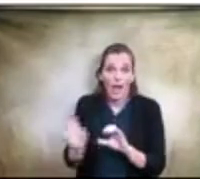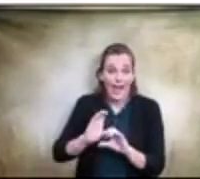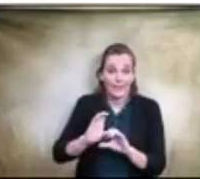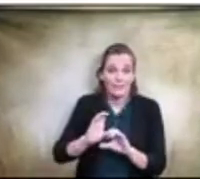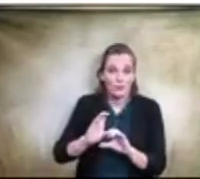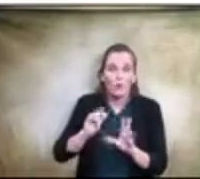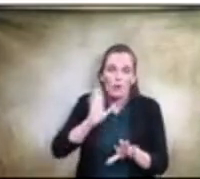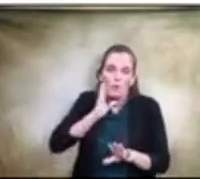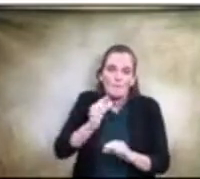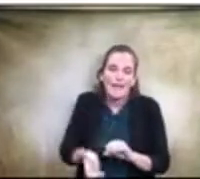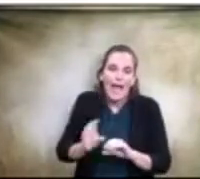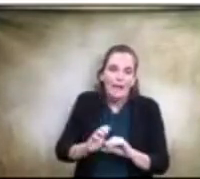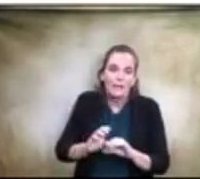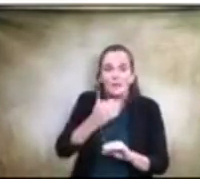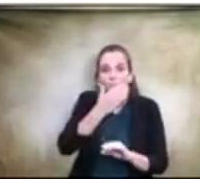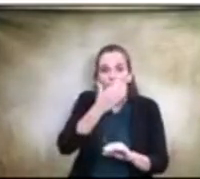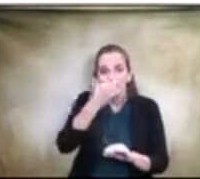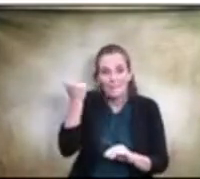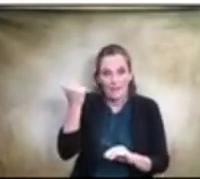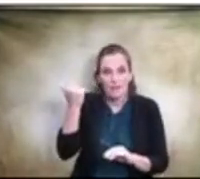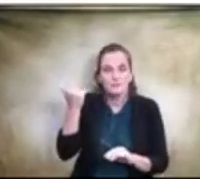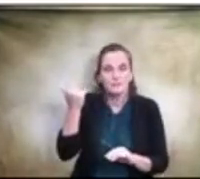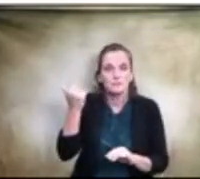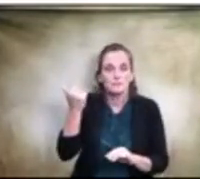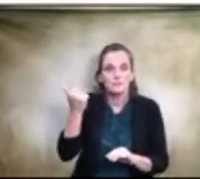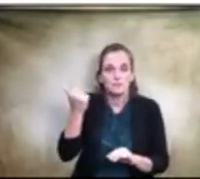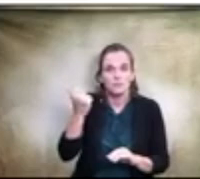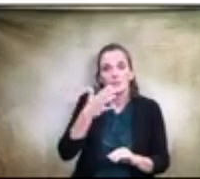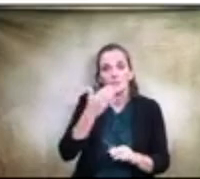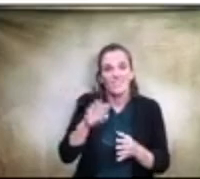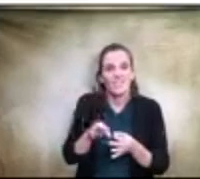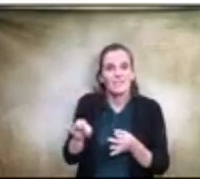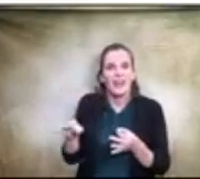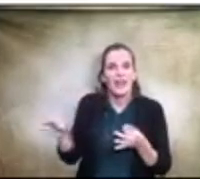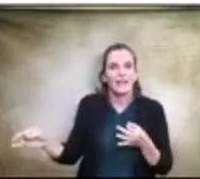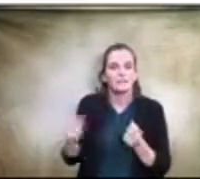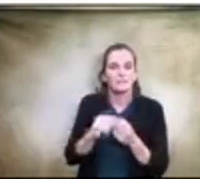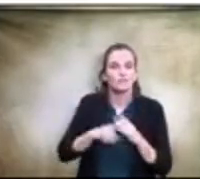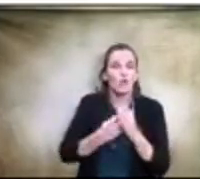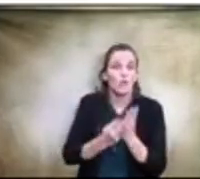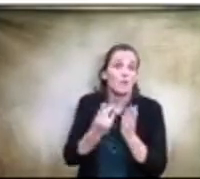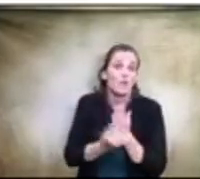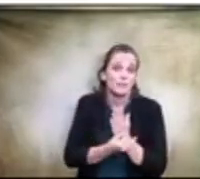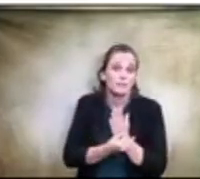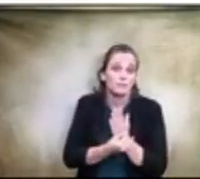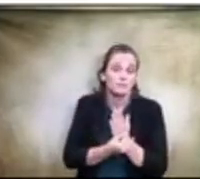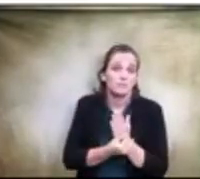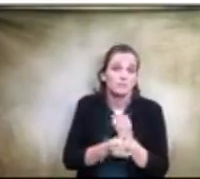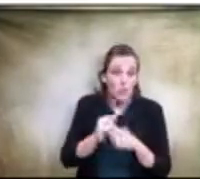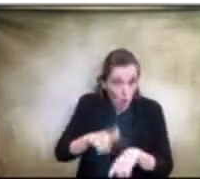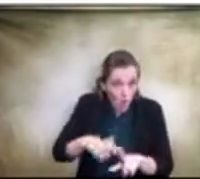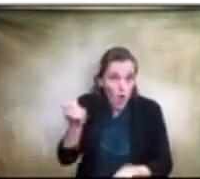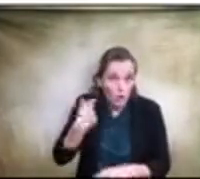because of when we, because of the delays in starting these projects and the longer we wait, the